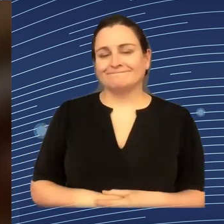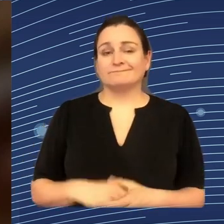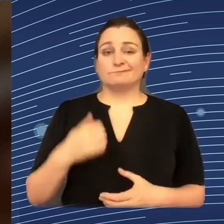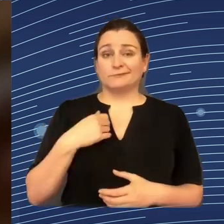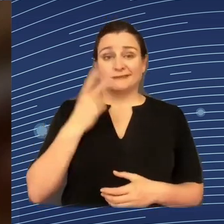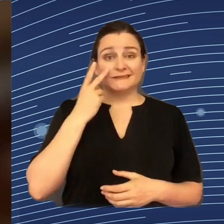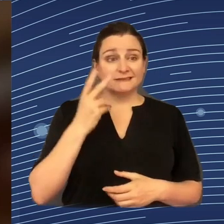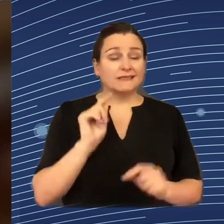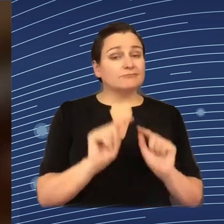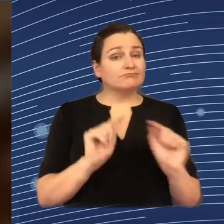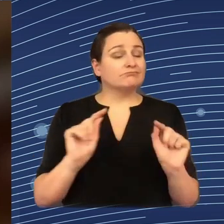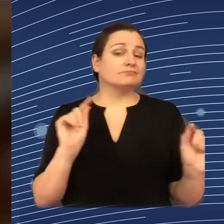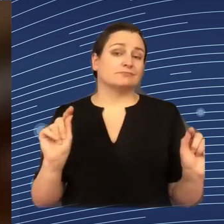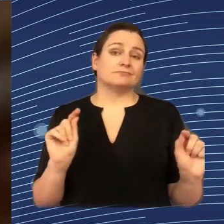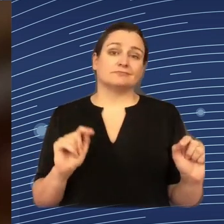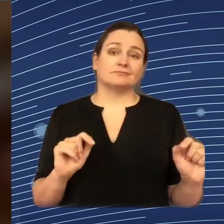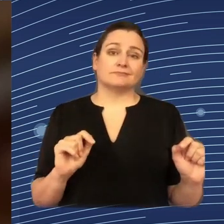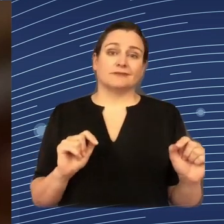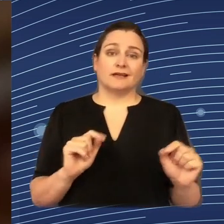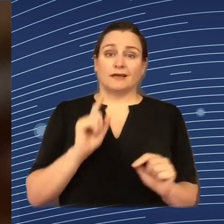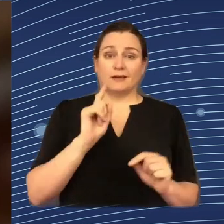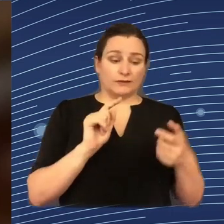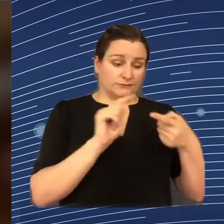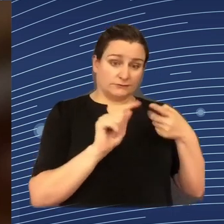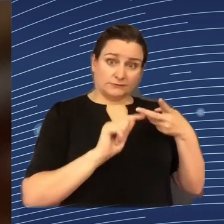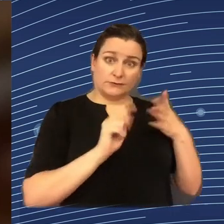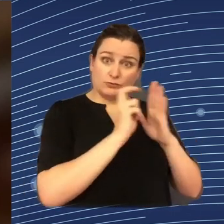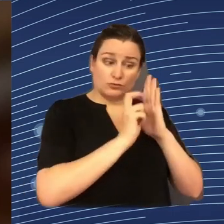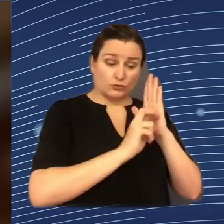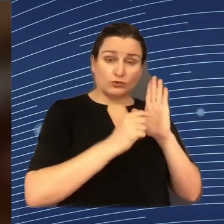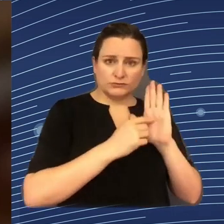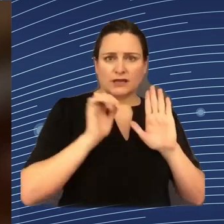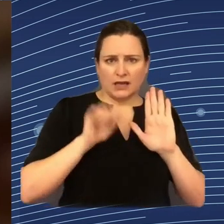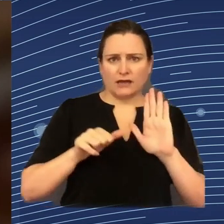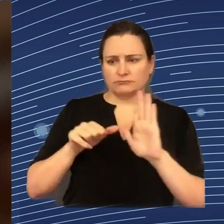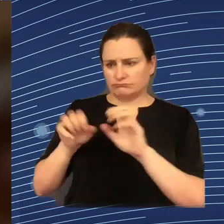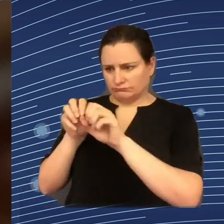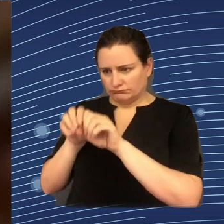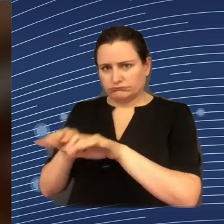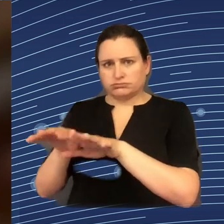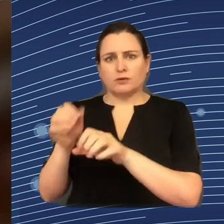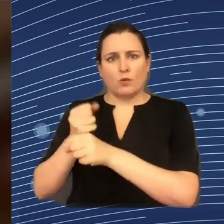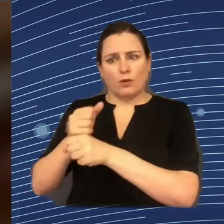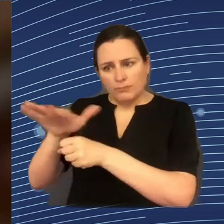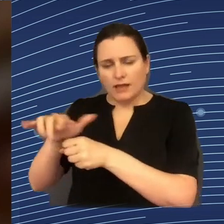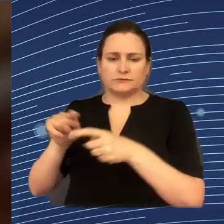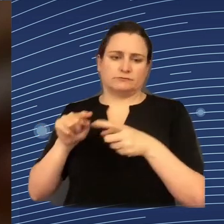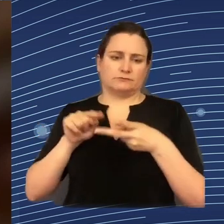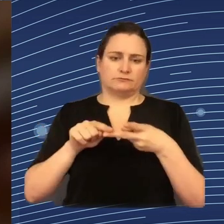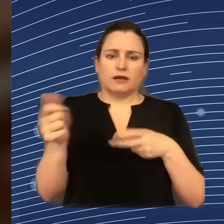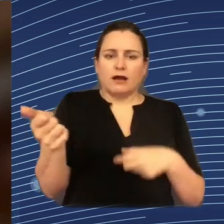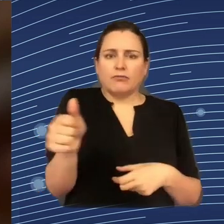principles that could apply to different areas as well. I think the underlying logic is that we need to